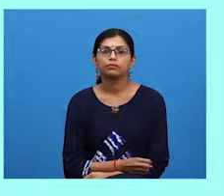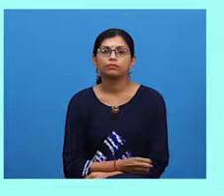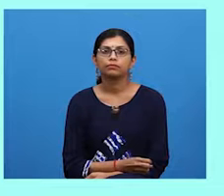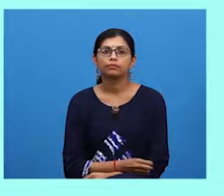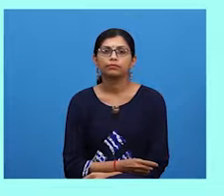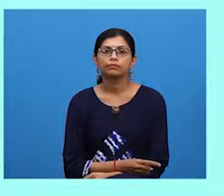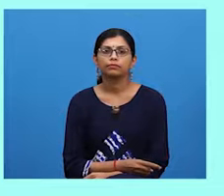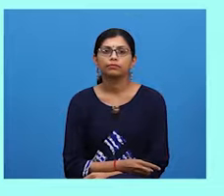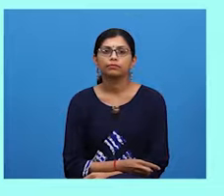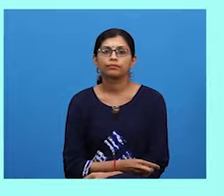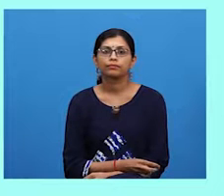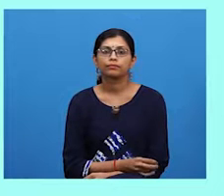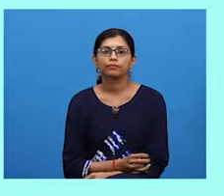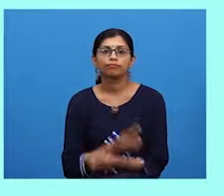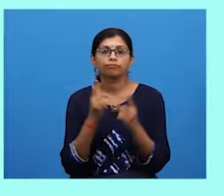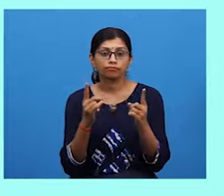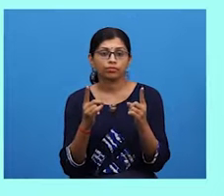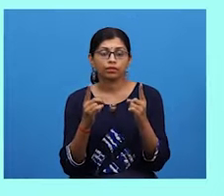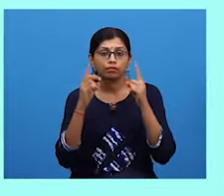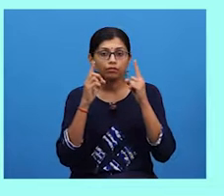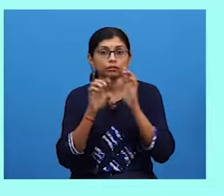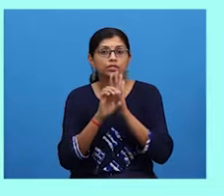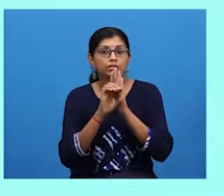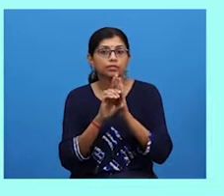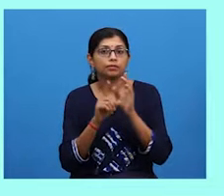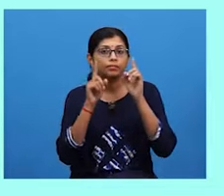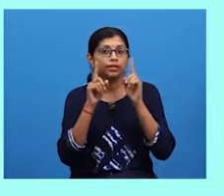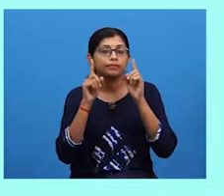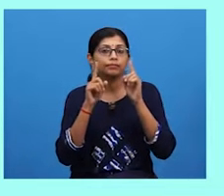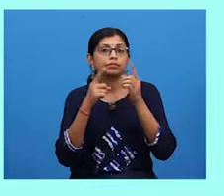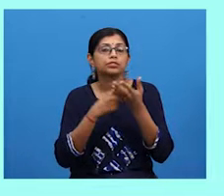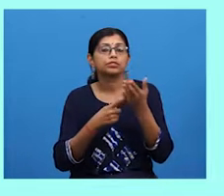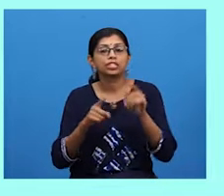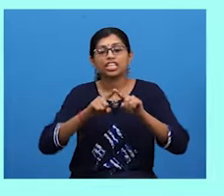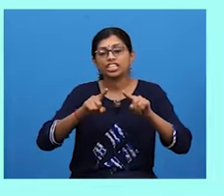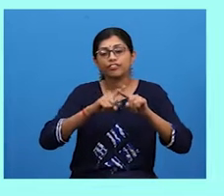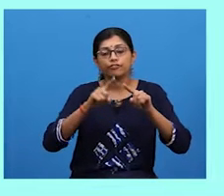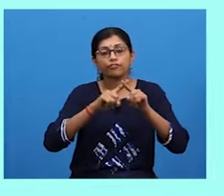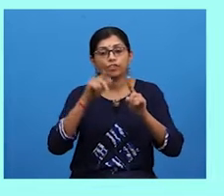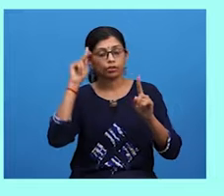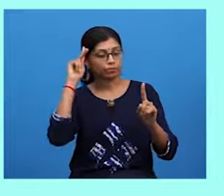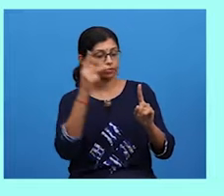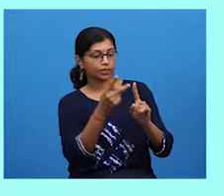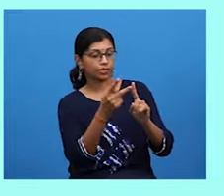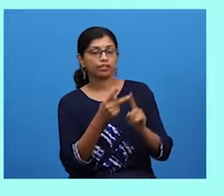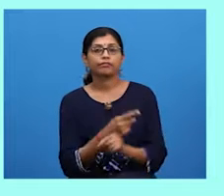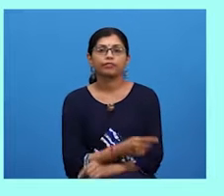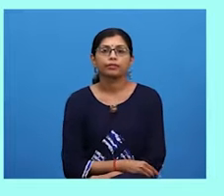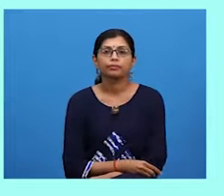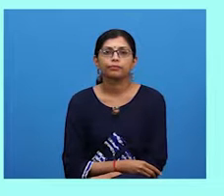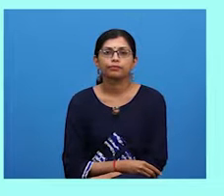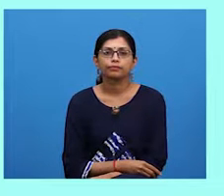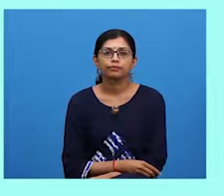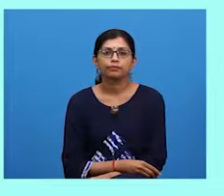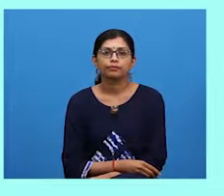Thank you for sharing. I do understand how you feel. However, I'm afraid